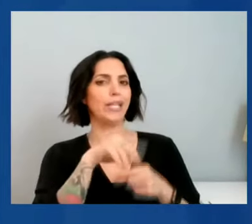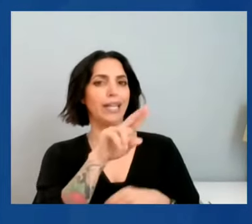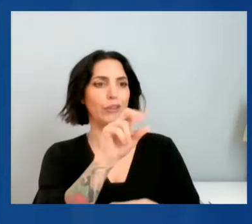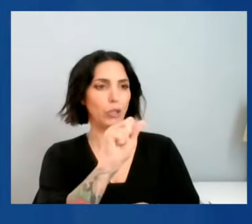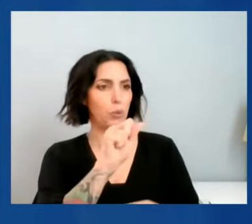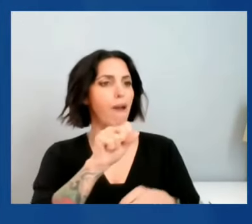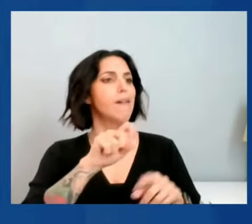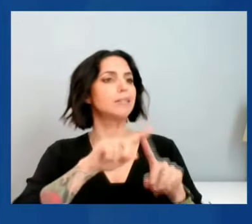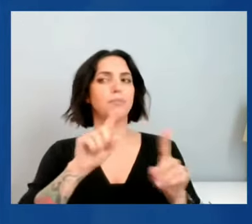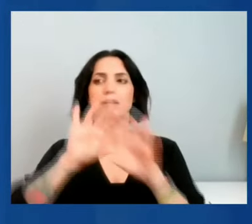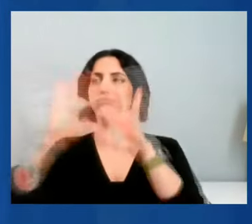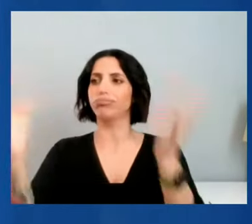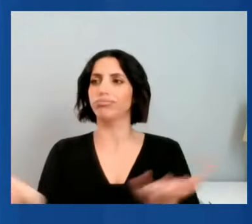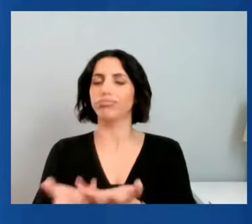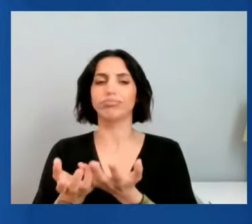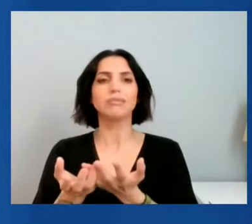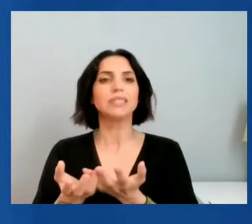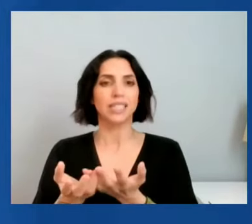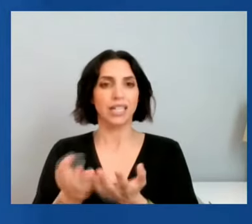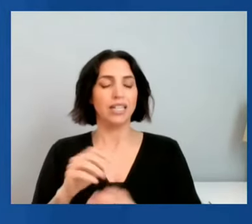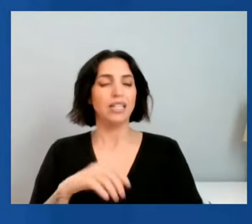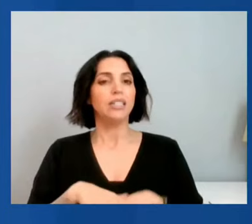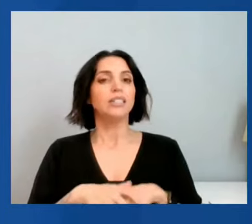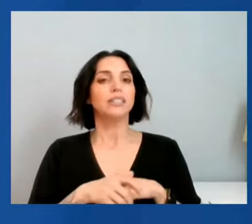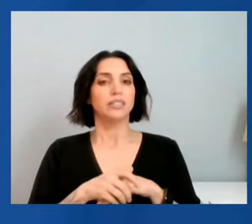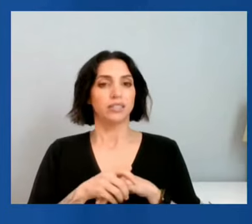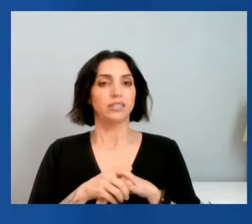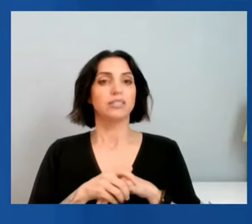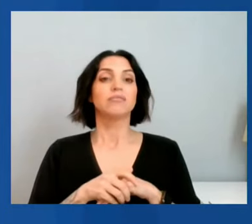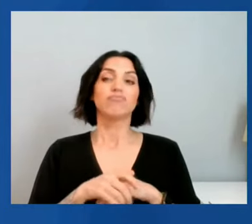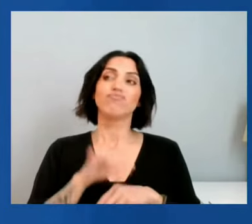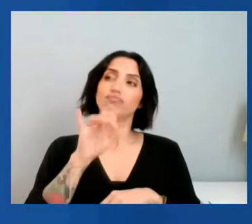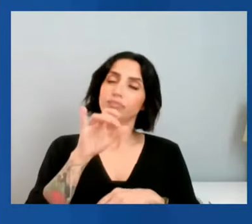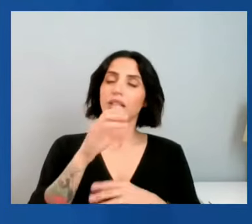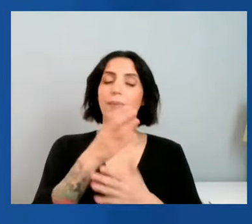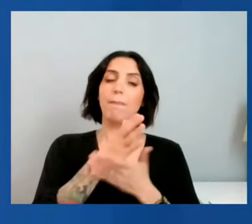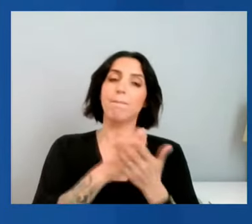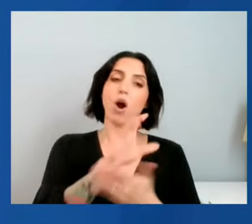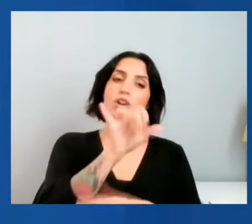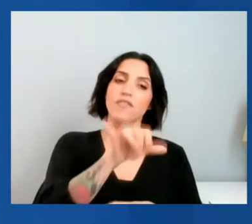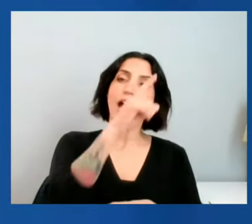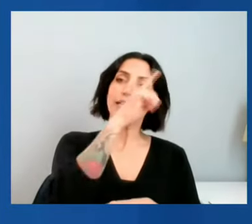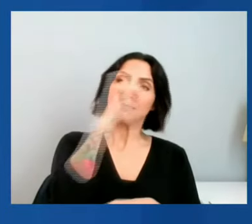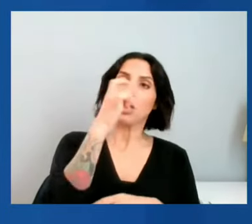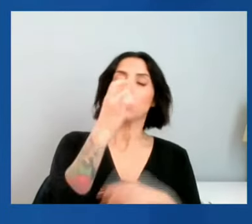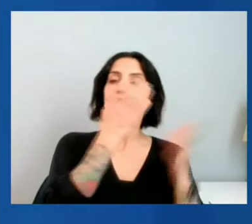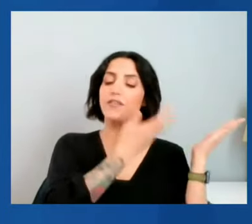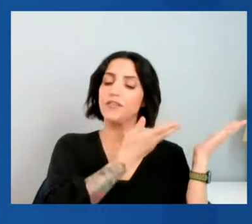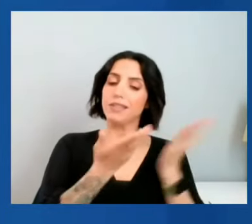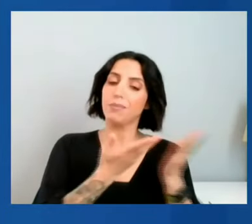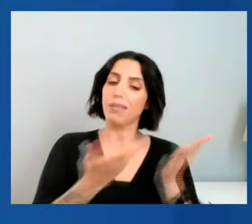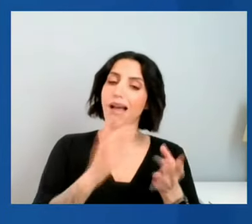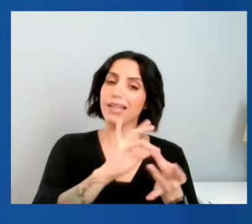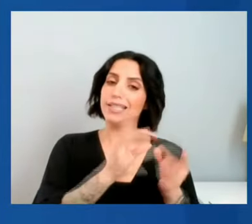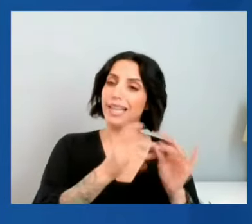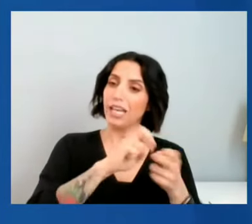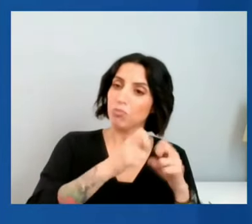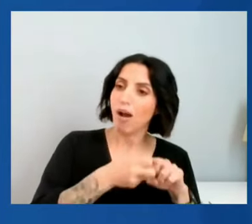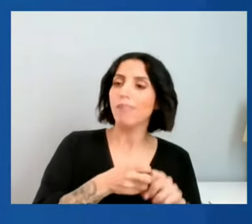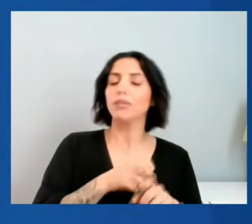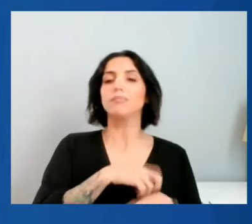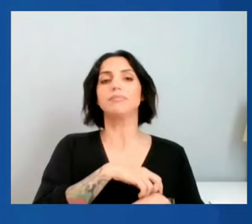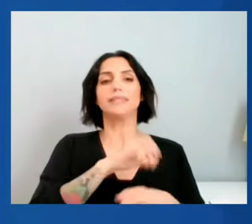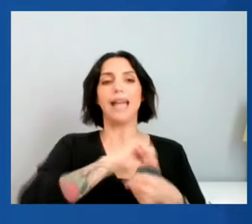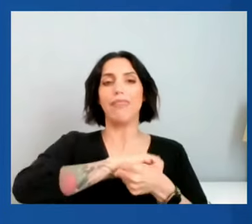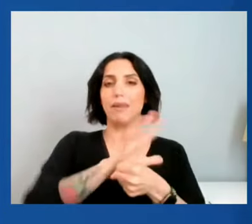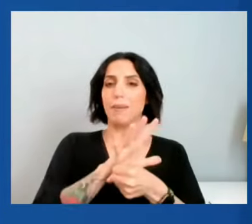the world. It partly reflects the pandemic and supply chain issues that developed in connection